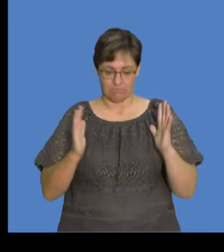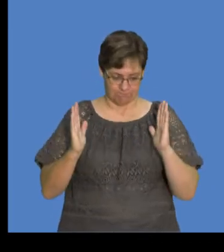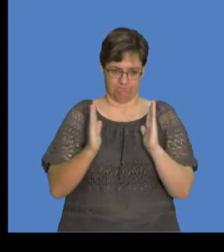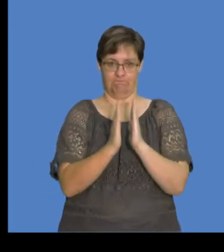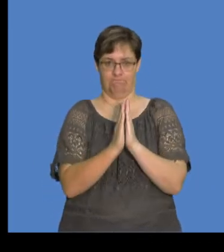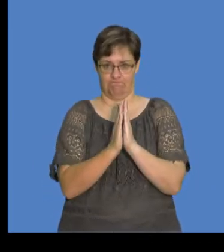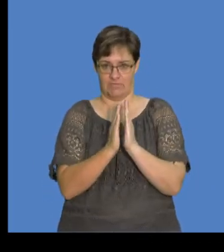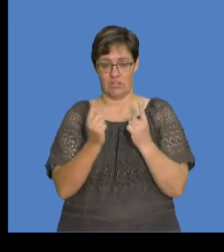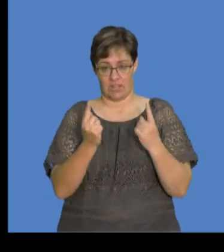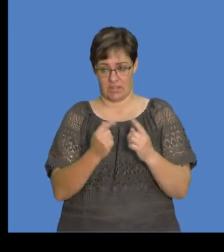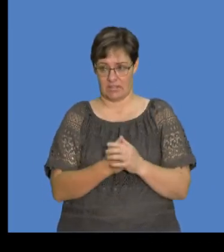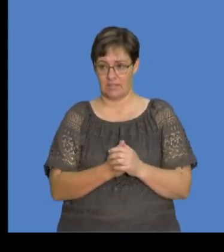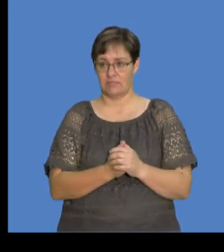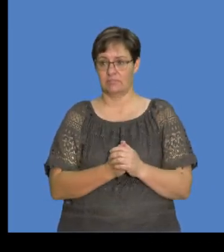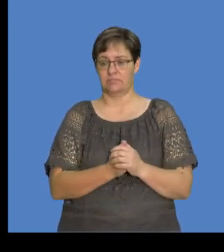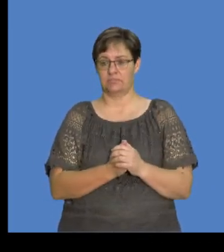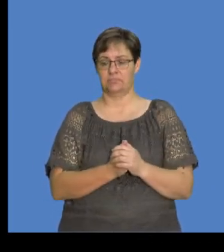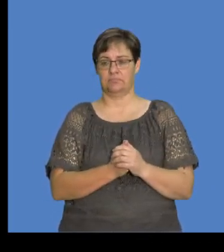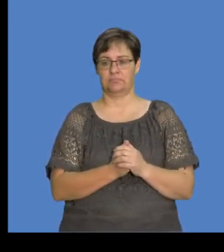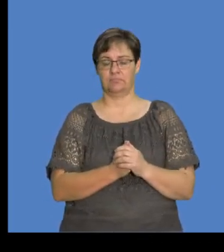attract each other, okay?